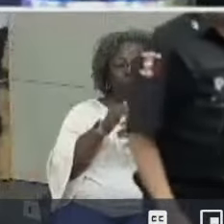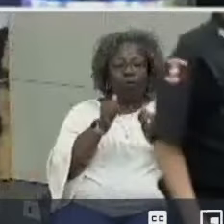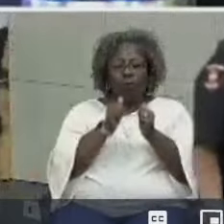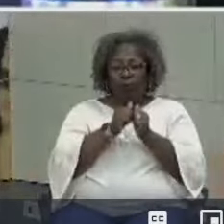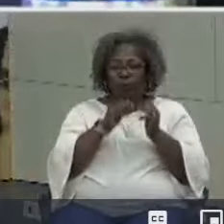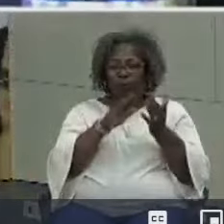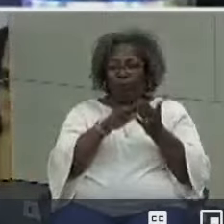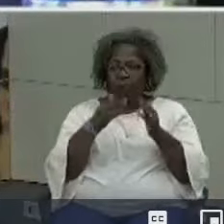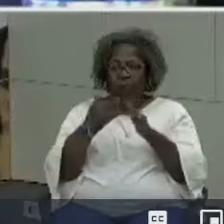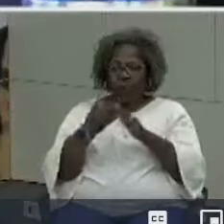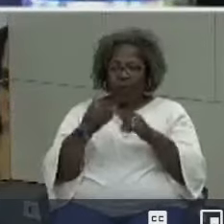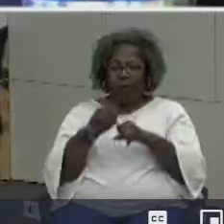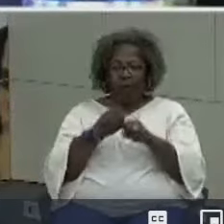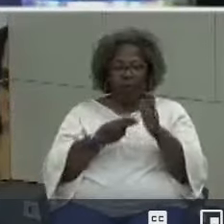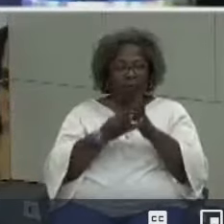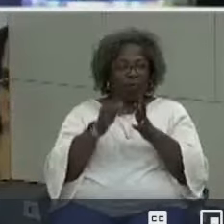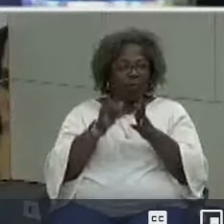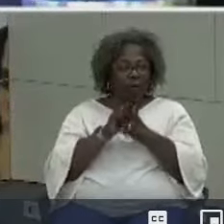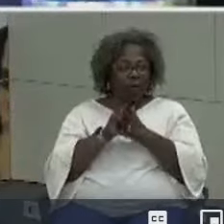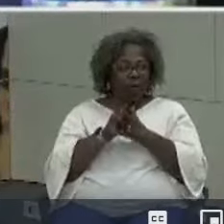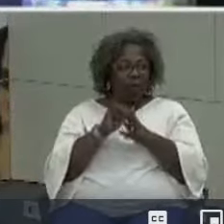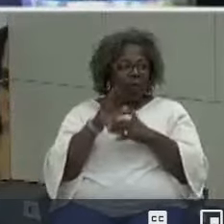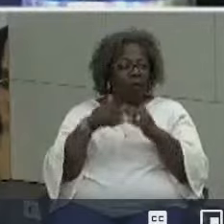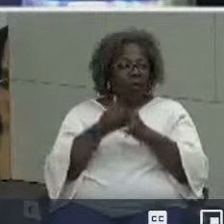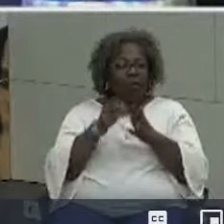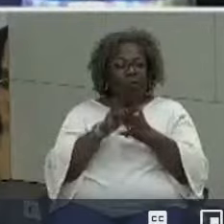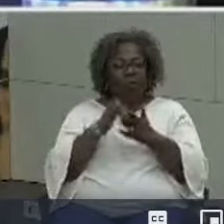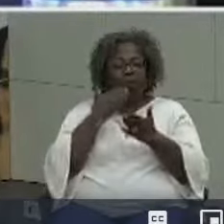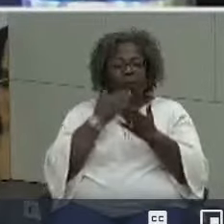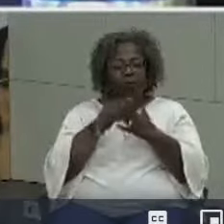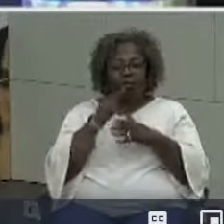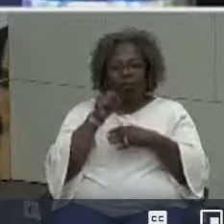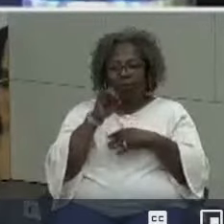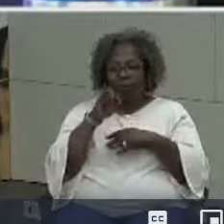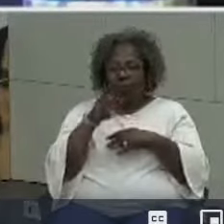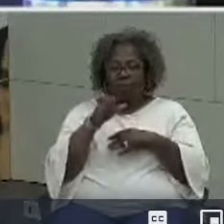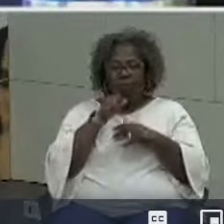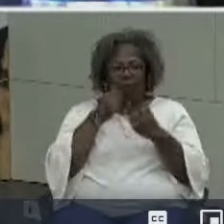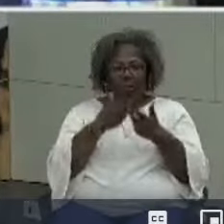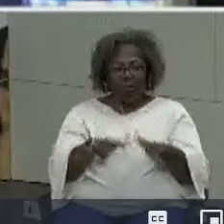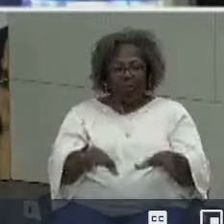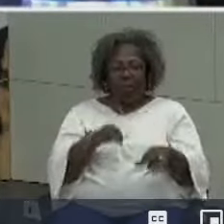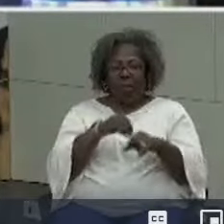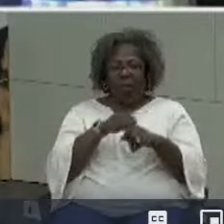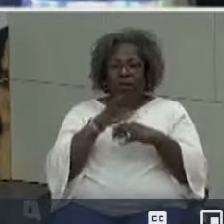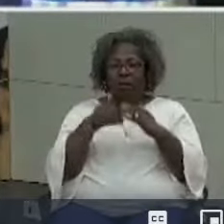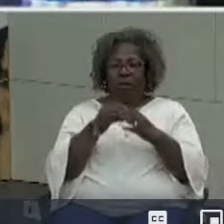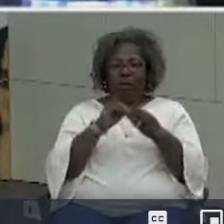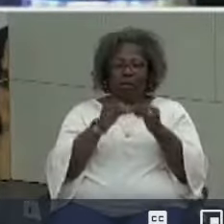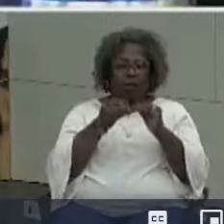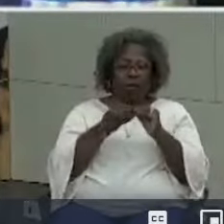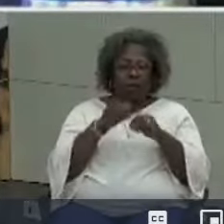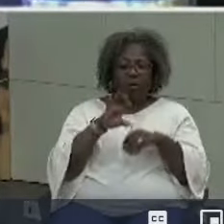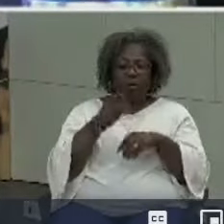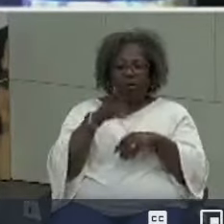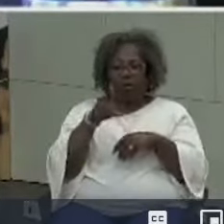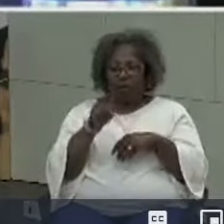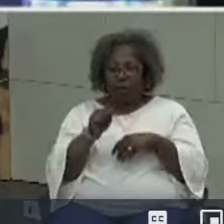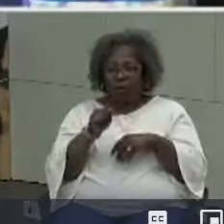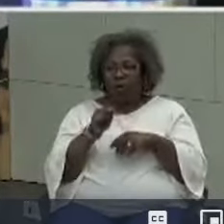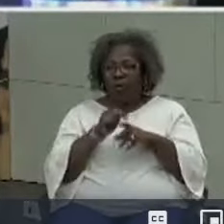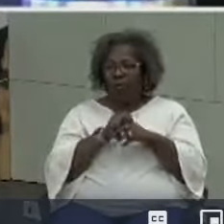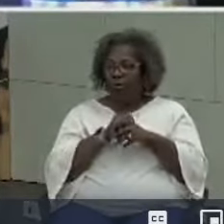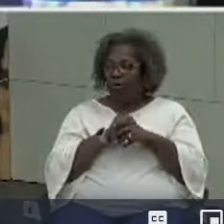um and make sure that that all of this good news isn't lost in all the numbers and charts and standard deviations